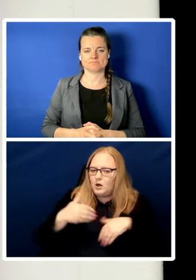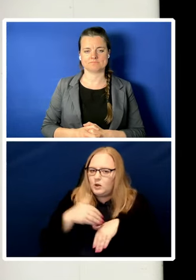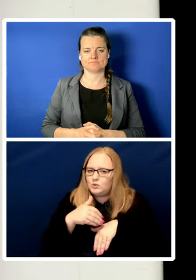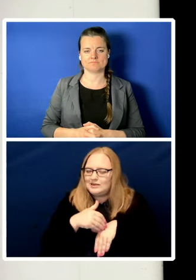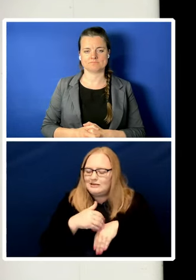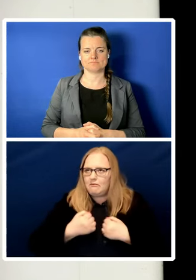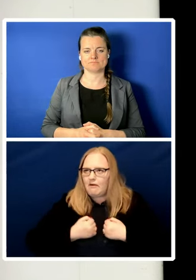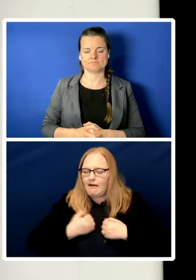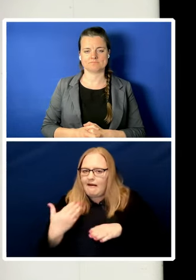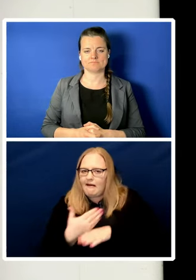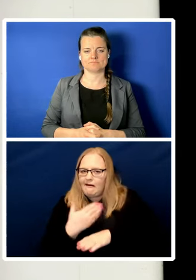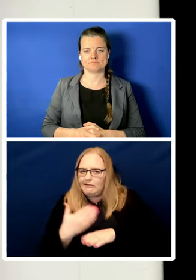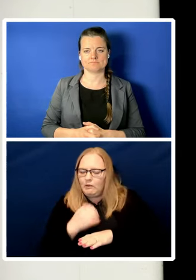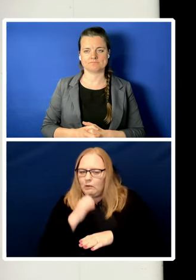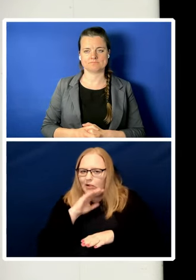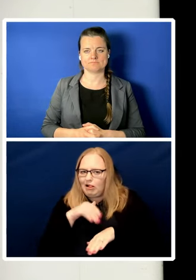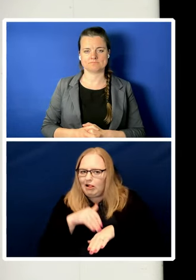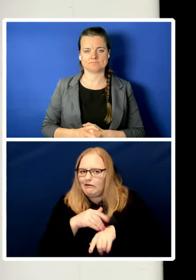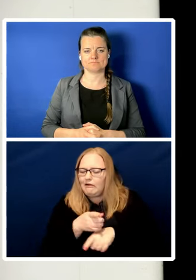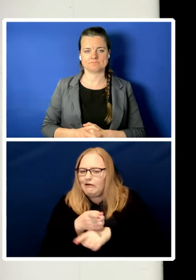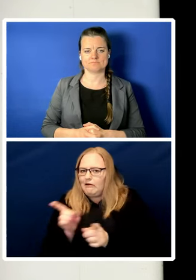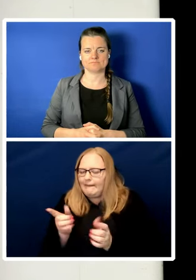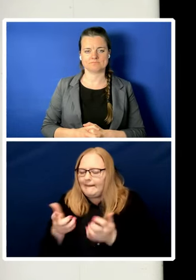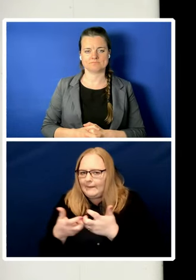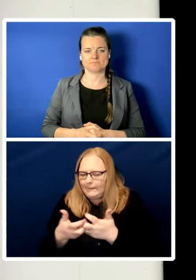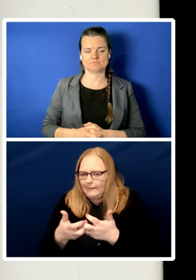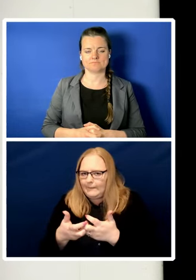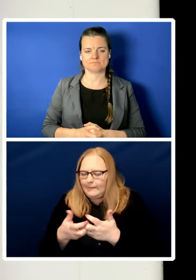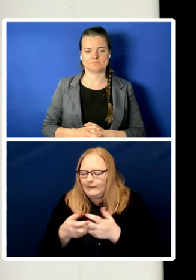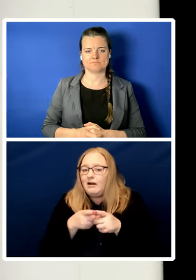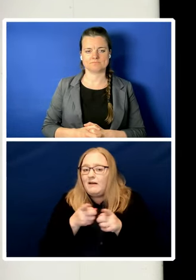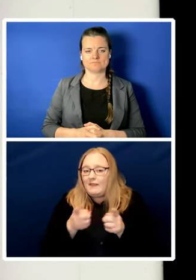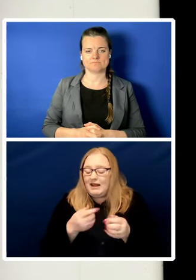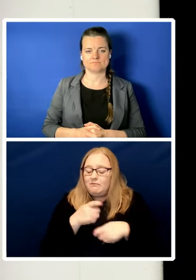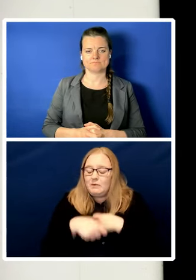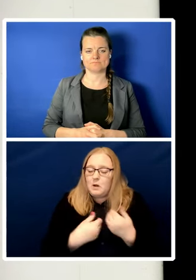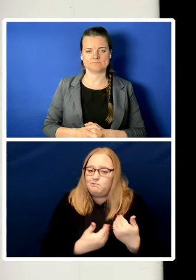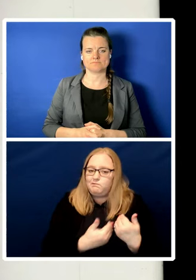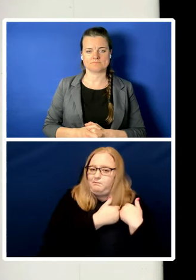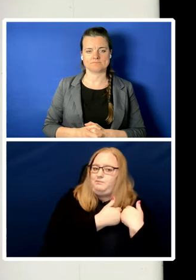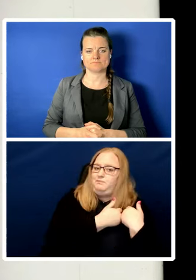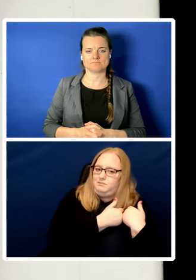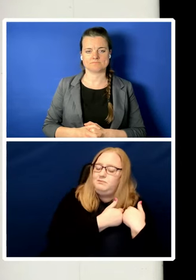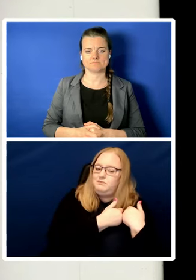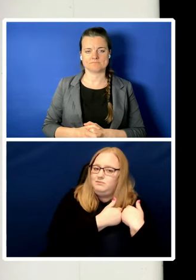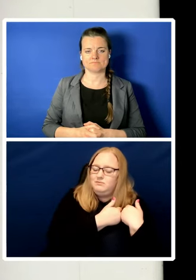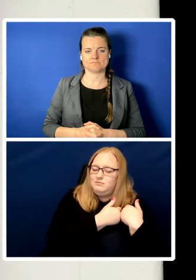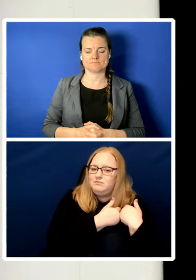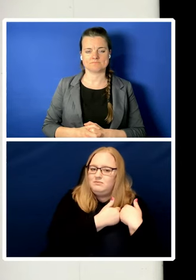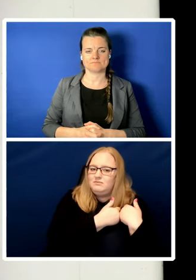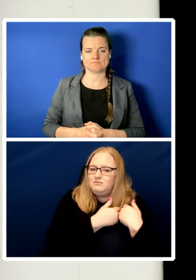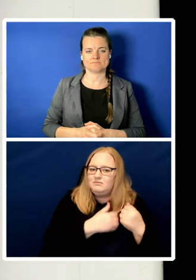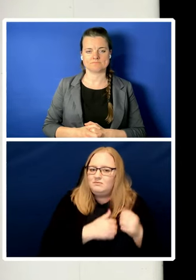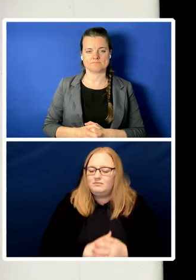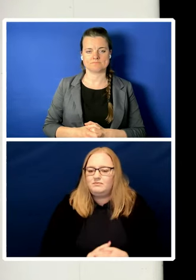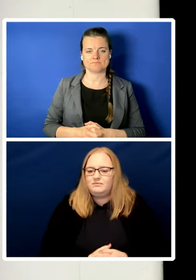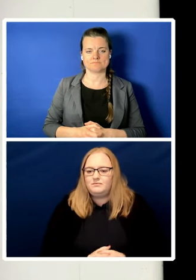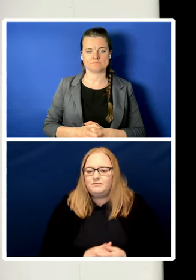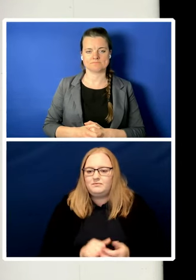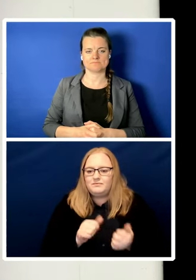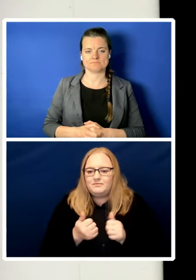even a level of obligation normally reserved for those who act on behalf of the state.